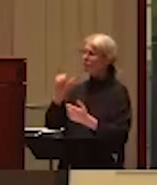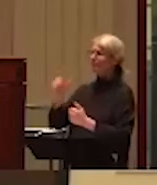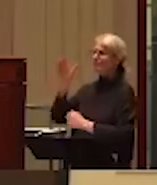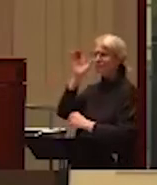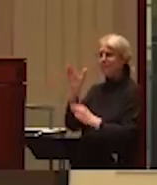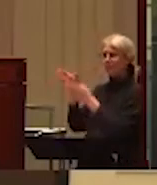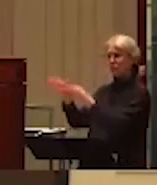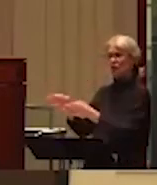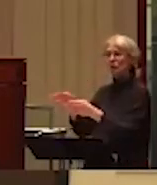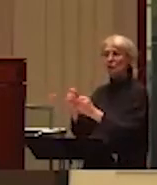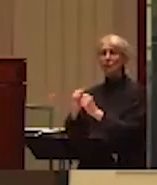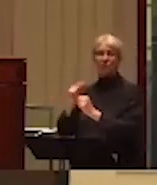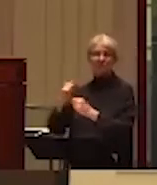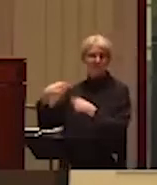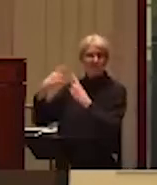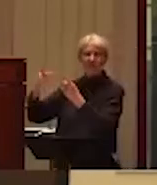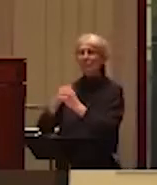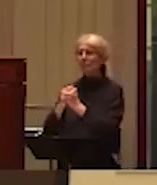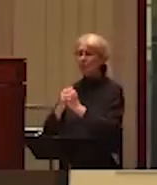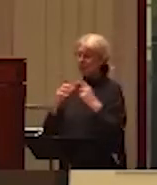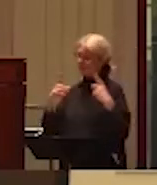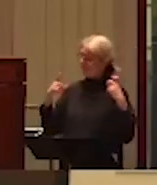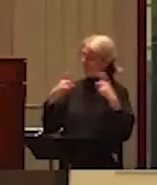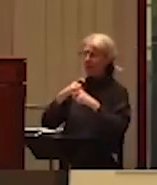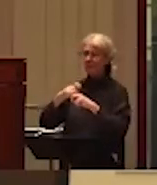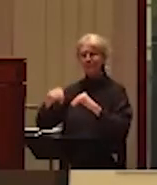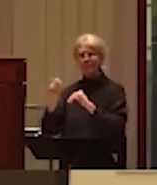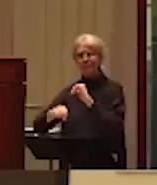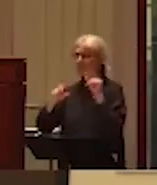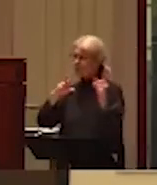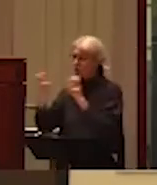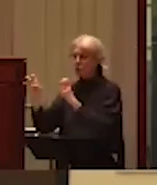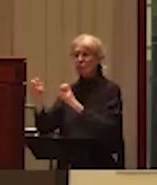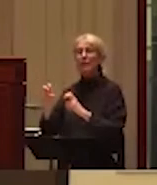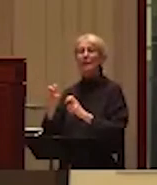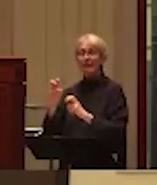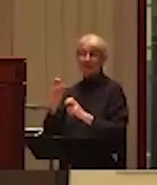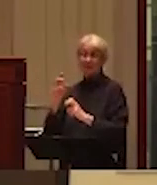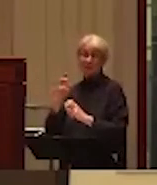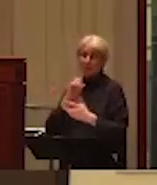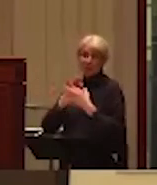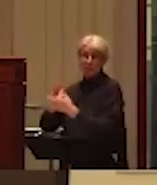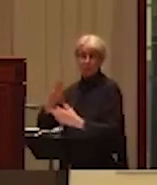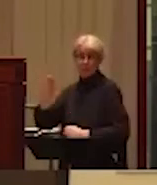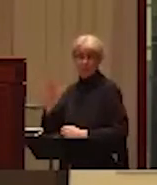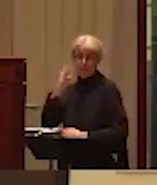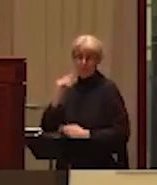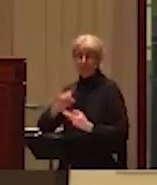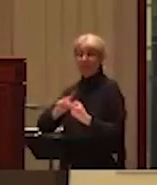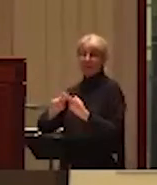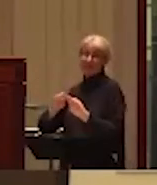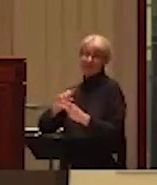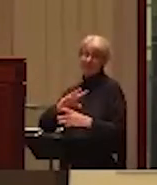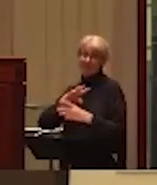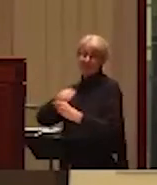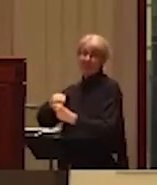work throws a spotlight on a complex social issue that's both personal and political and associated policy